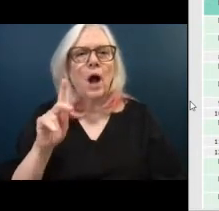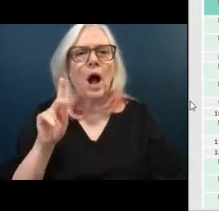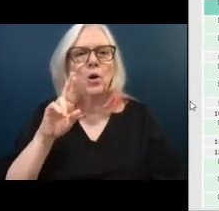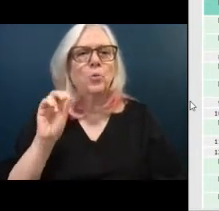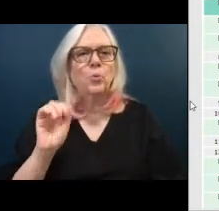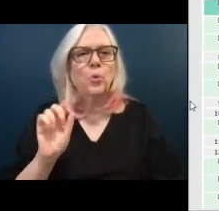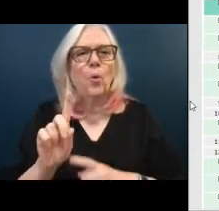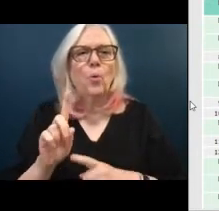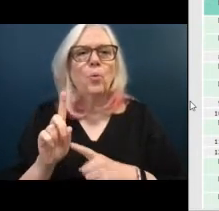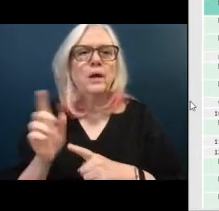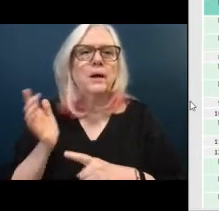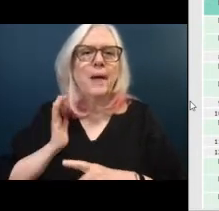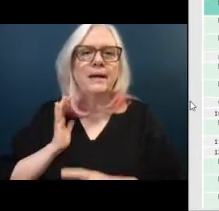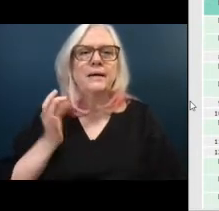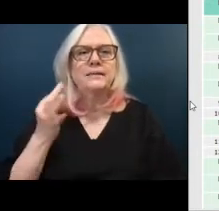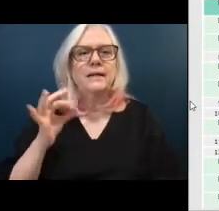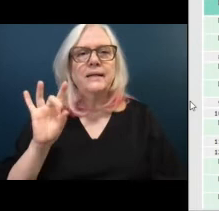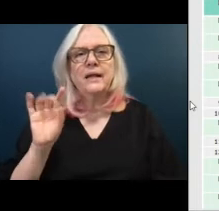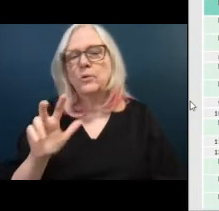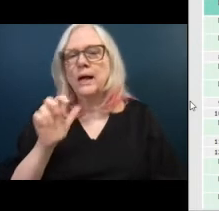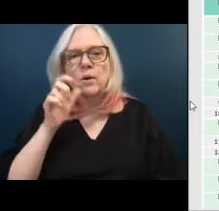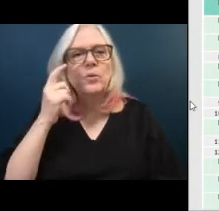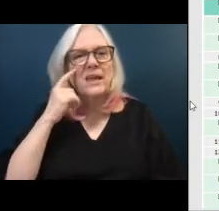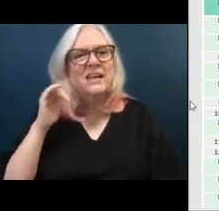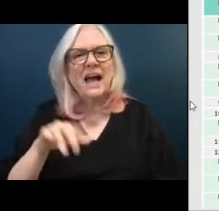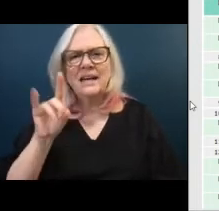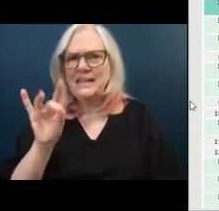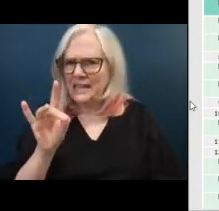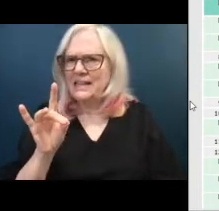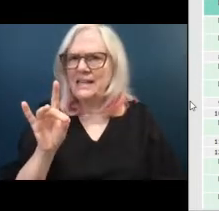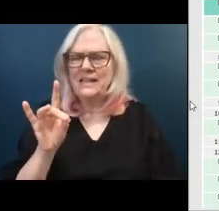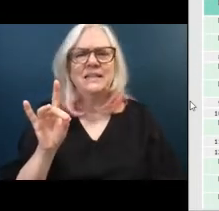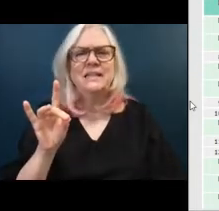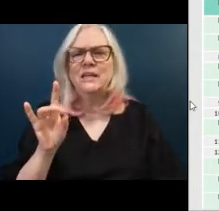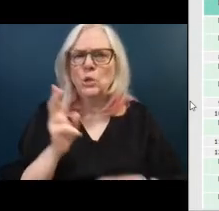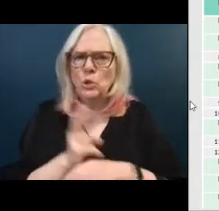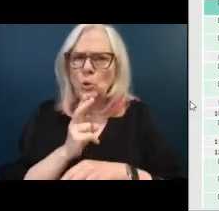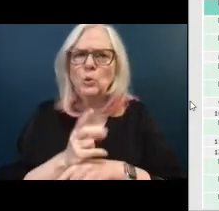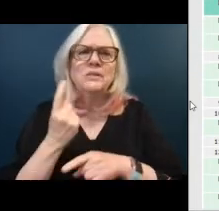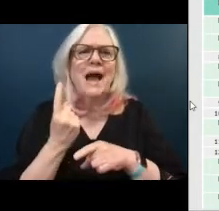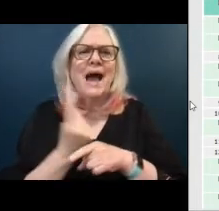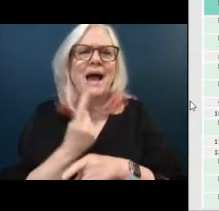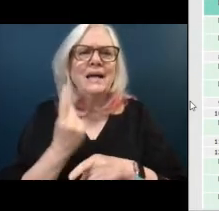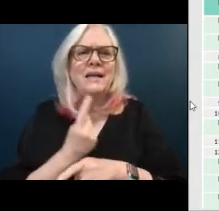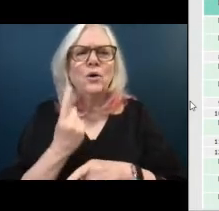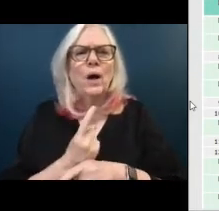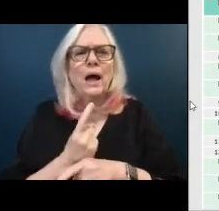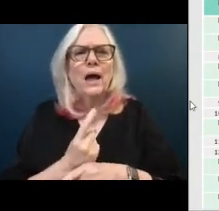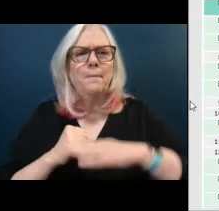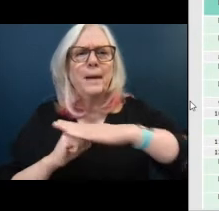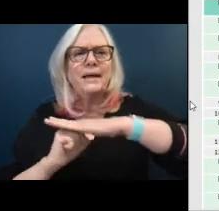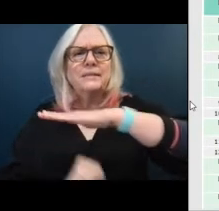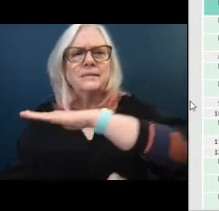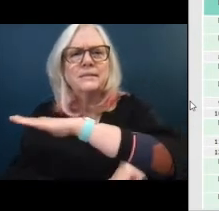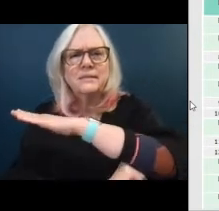i don't think they did a very good job of paving it or they didn't use adequate base because when i did corings on that road there were two inches of lime rock